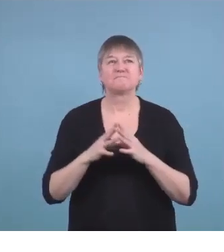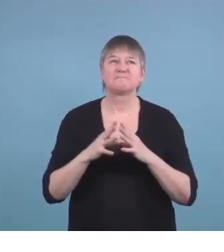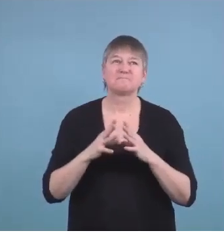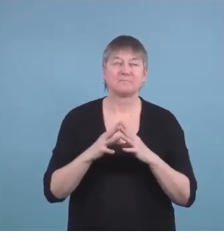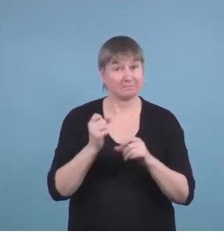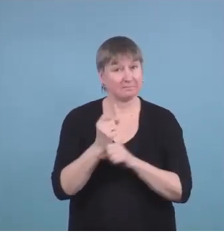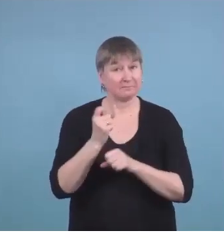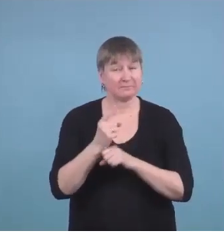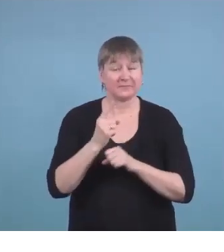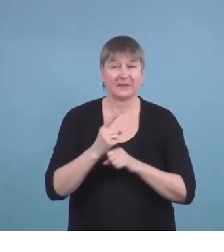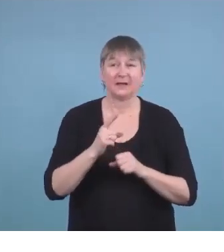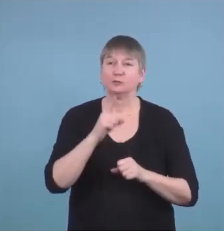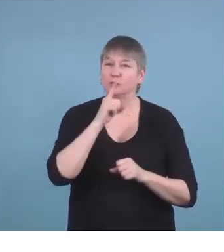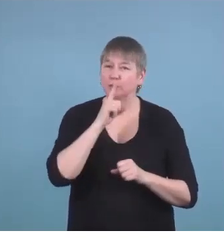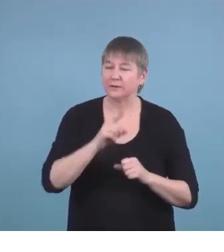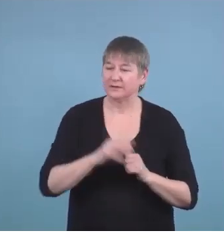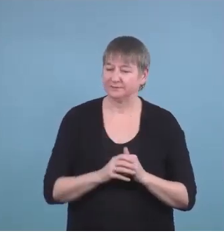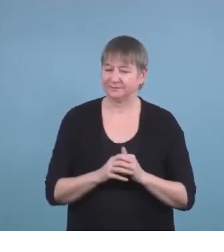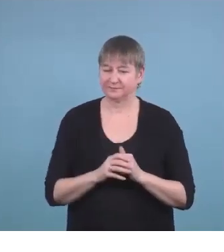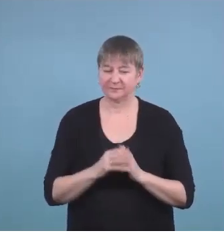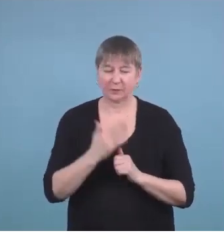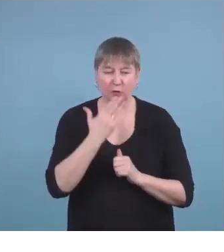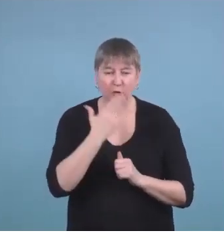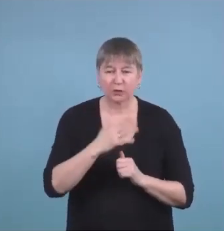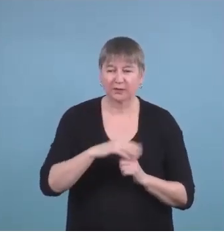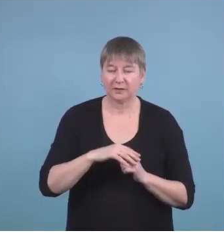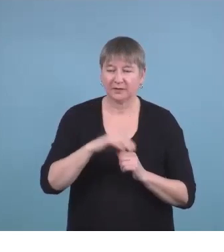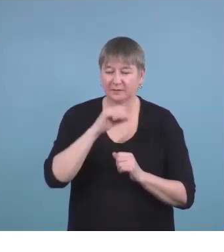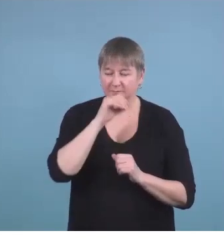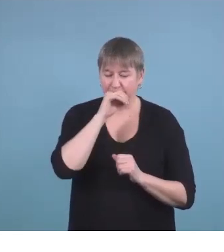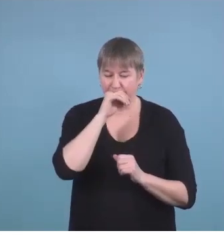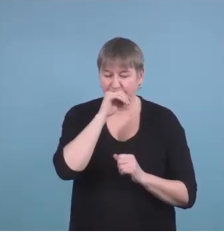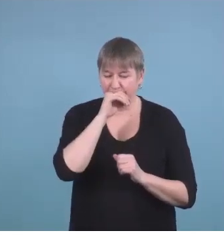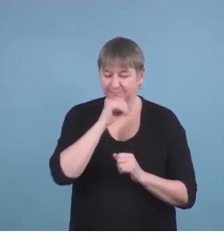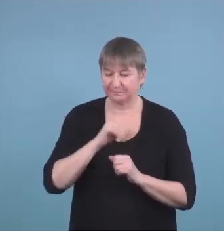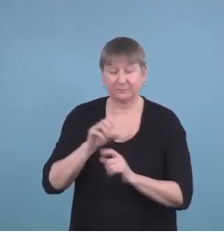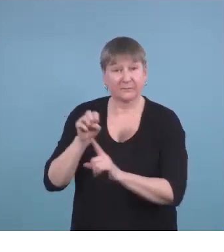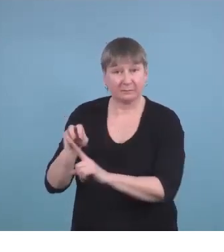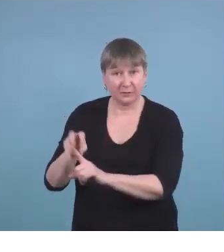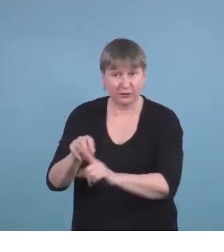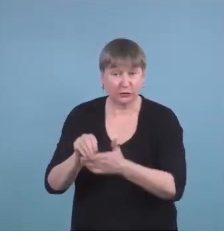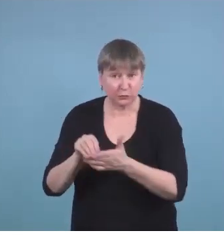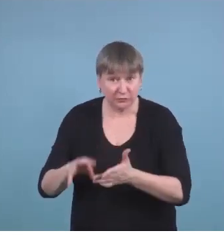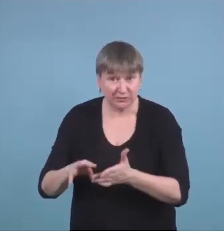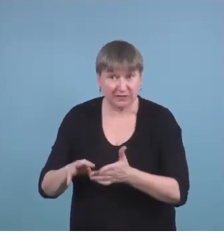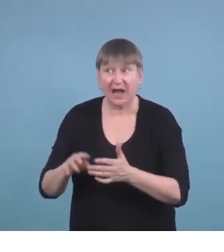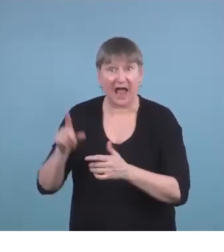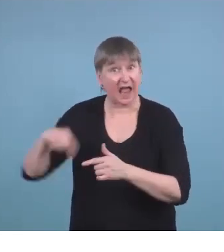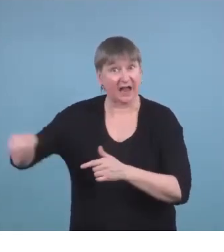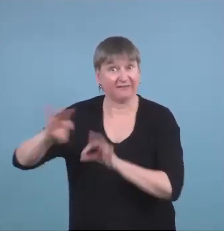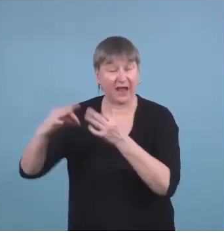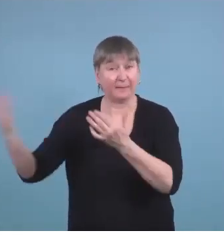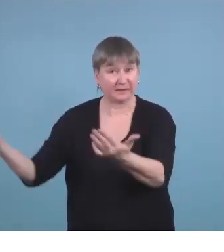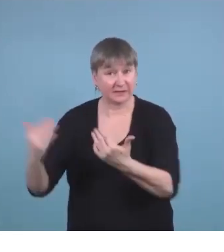exposure not only for the students and their families but also for the professionals I find new